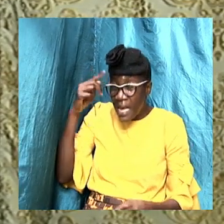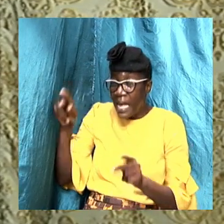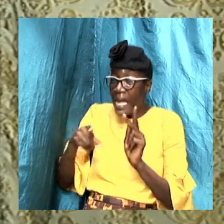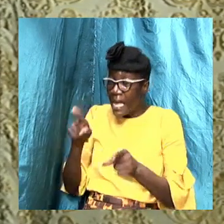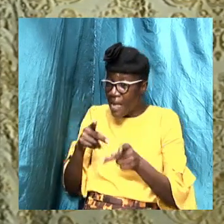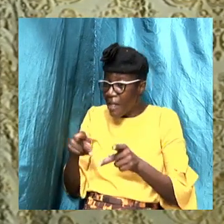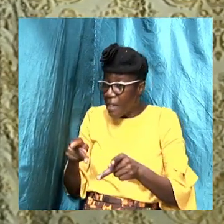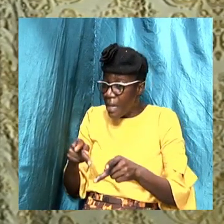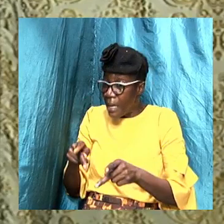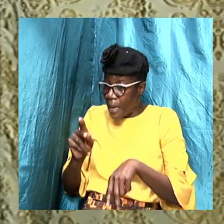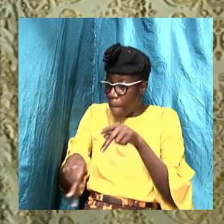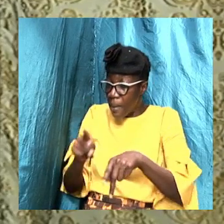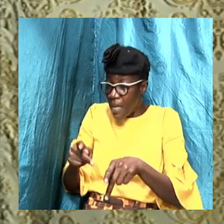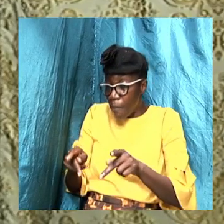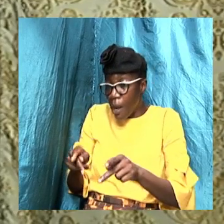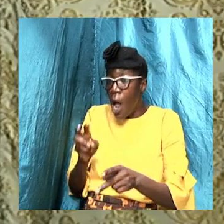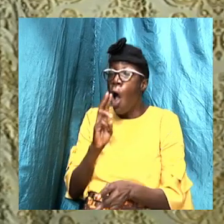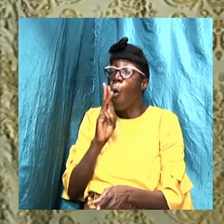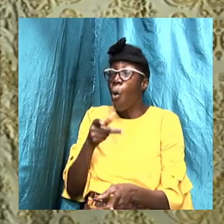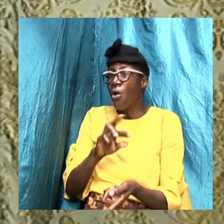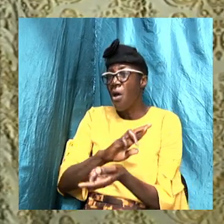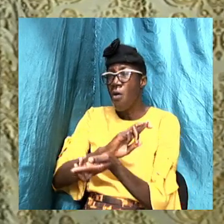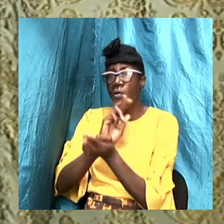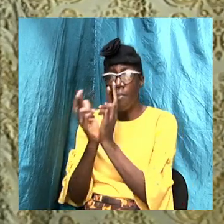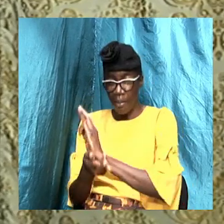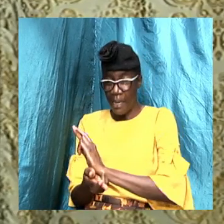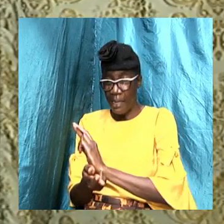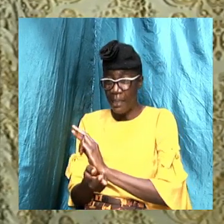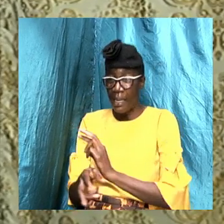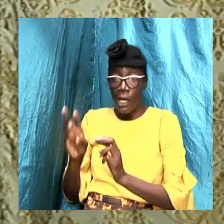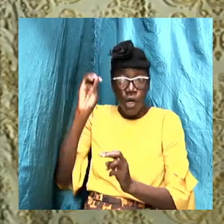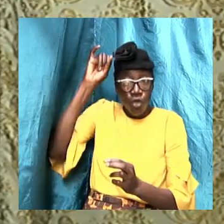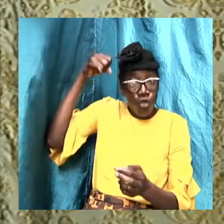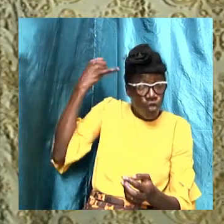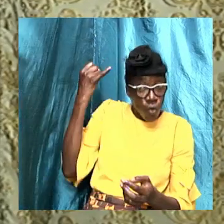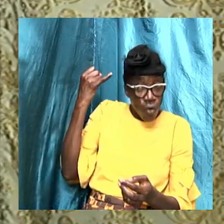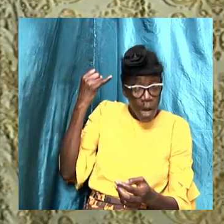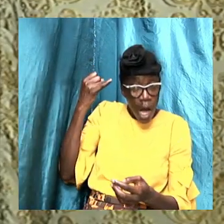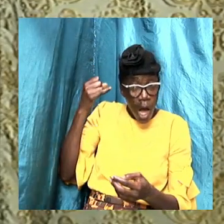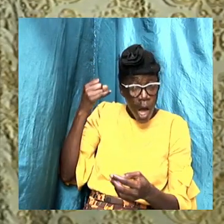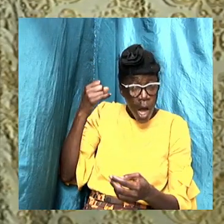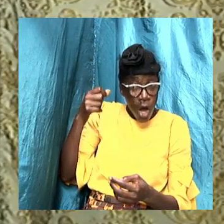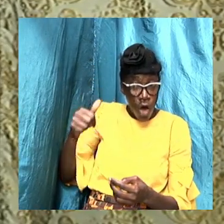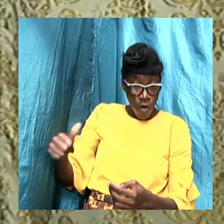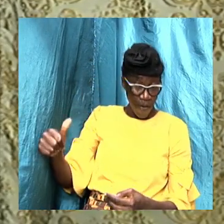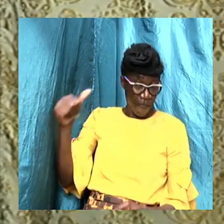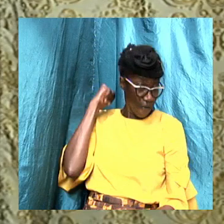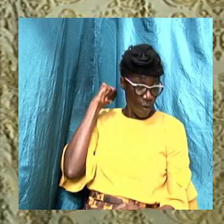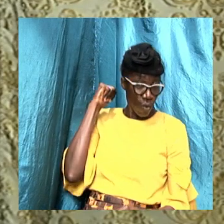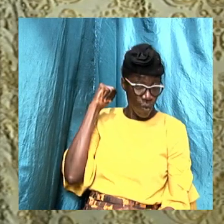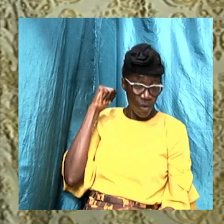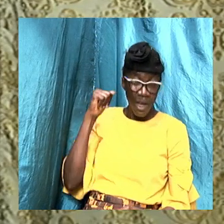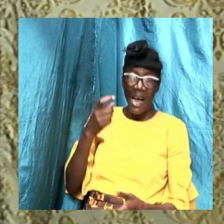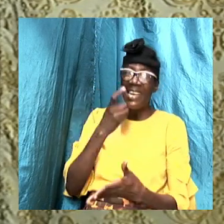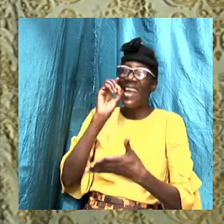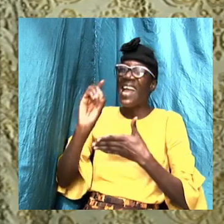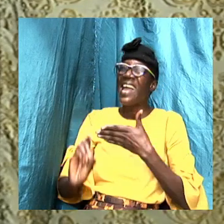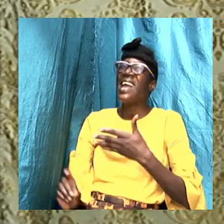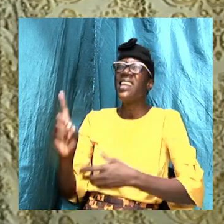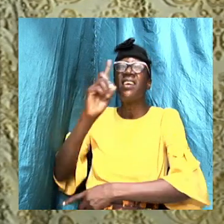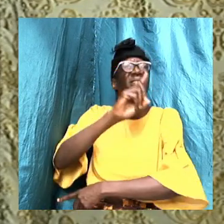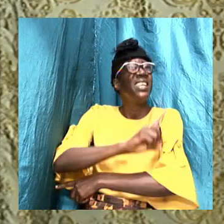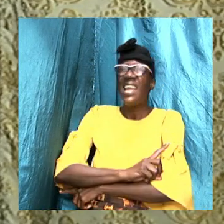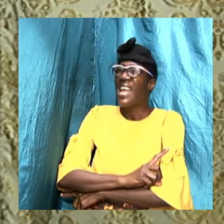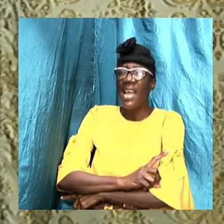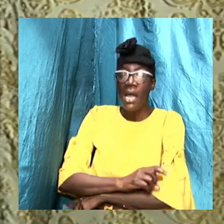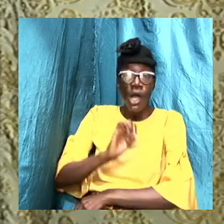God told him that, look here, go and preach to Nineveh, Jonah refused. At the end of the day, Jonah went to Nineveh, and he preached the